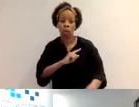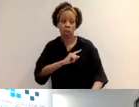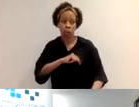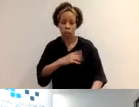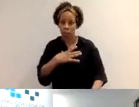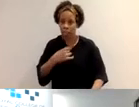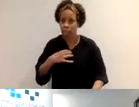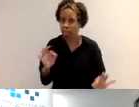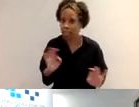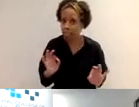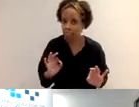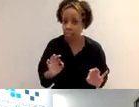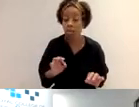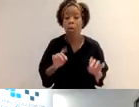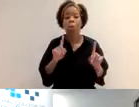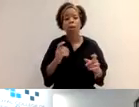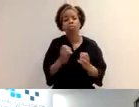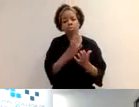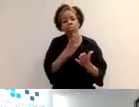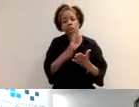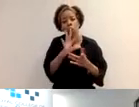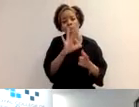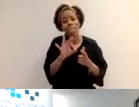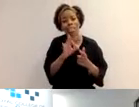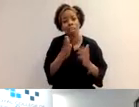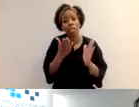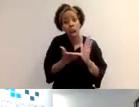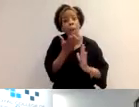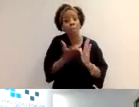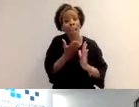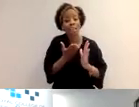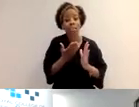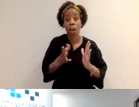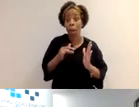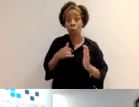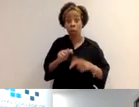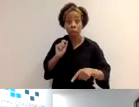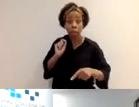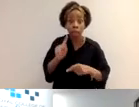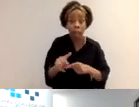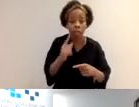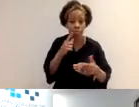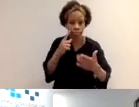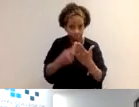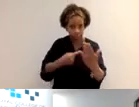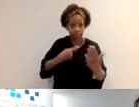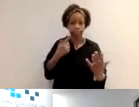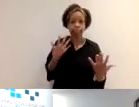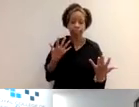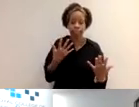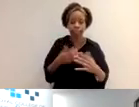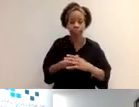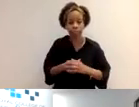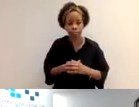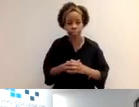However, please ensure your details are up to date because if they're not, it could be that we've tried to contact you and not be able to get through to you. Um, you can continue to